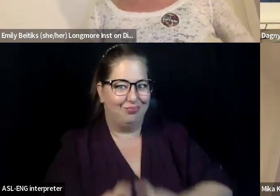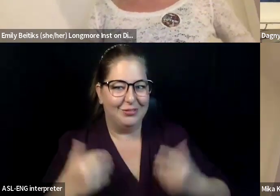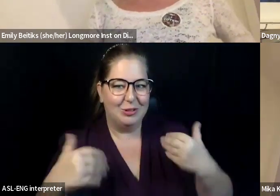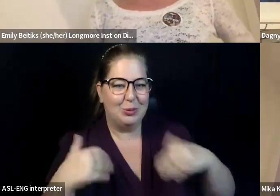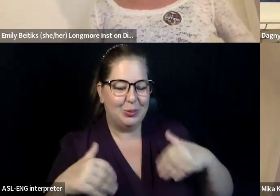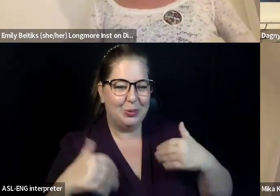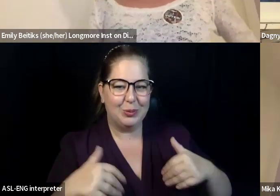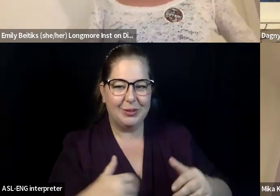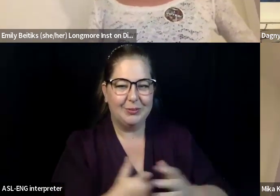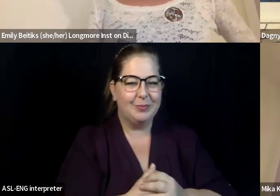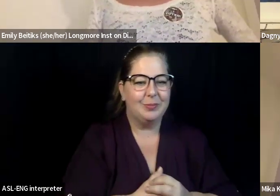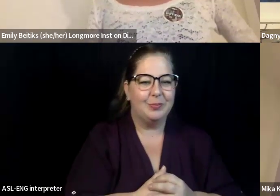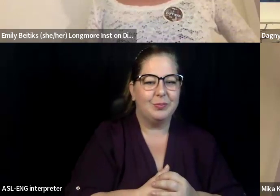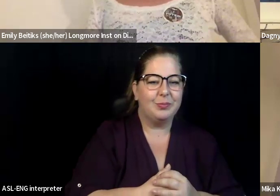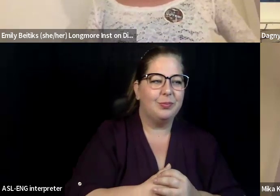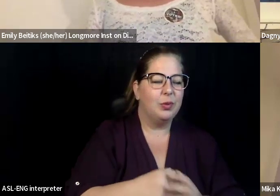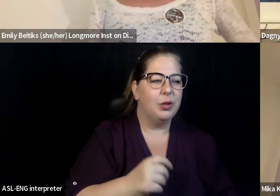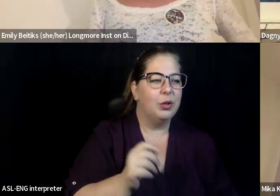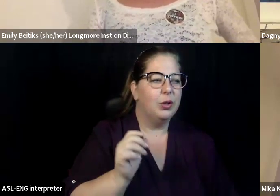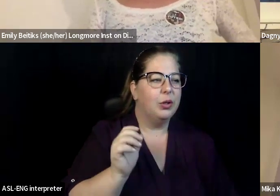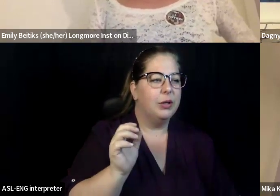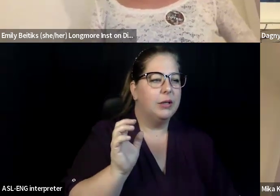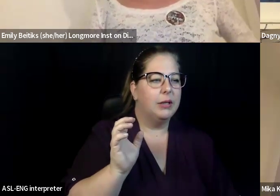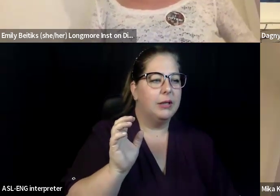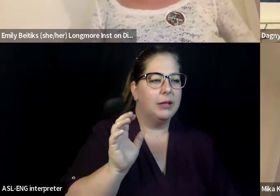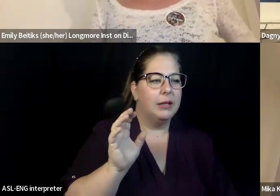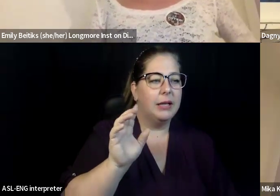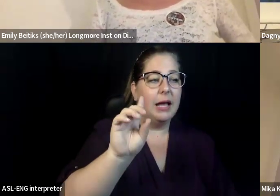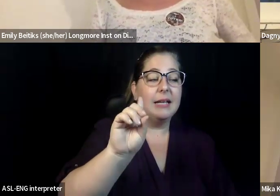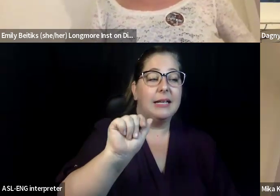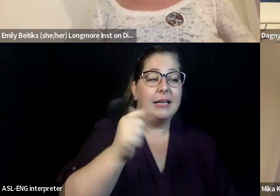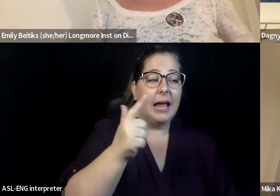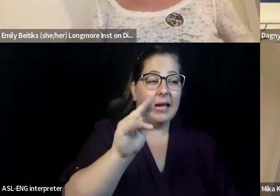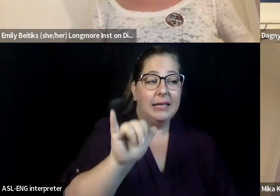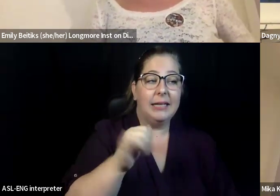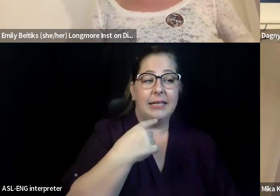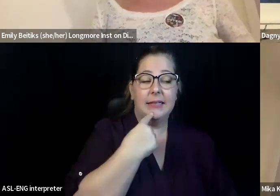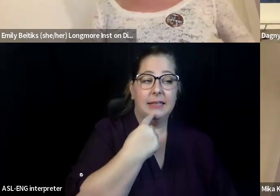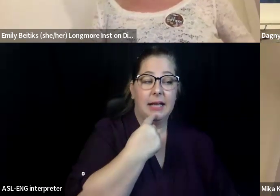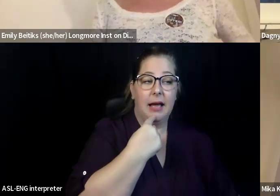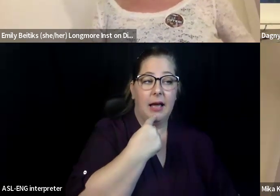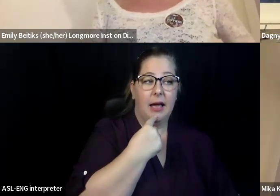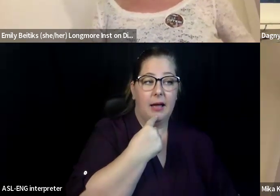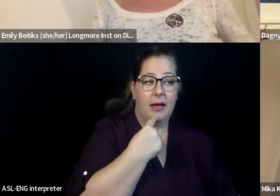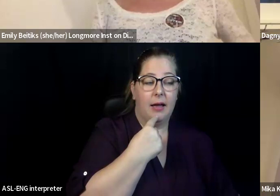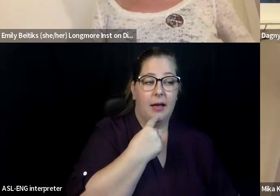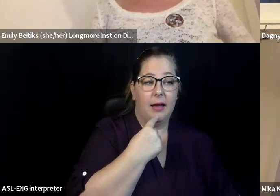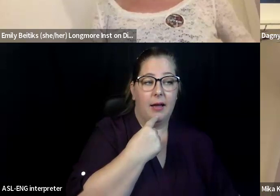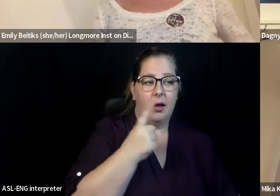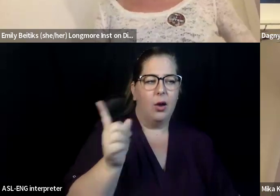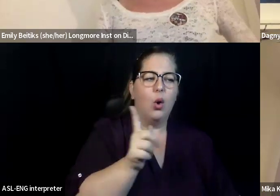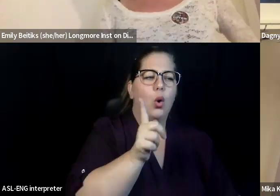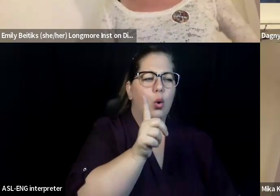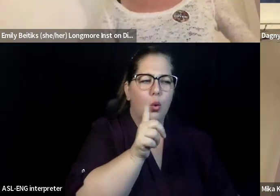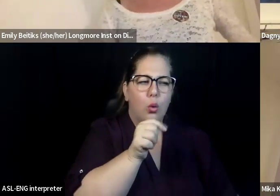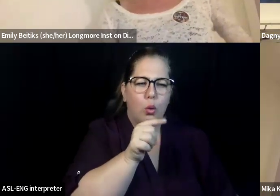Helen Solminski ask who will be in charge of the housing piece and the lottery, who's running that? Thanks. So I